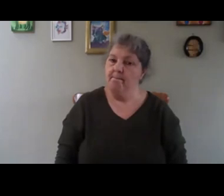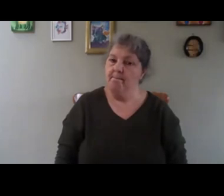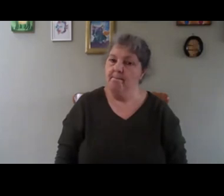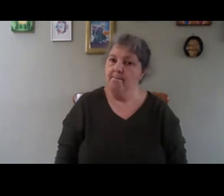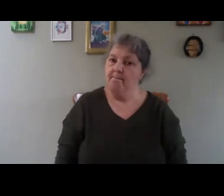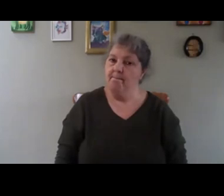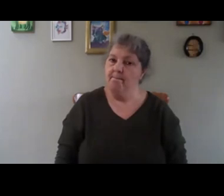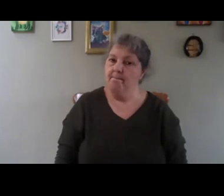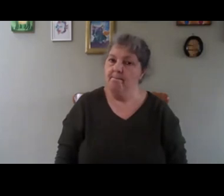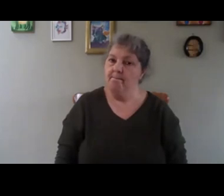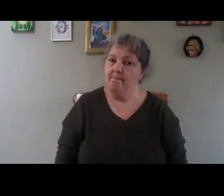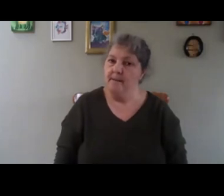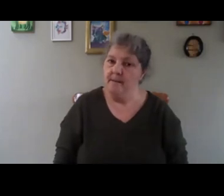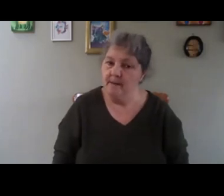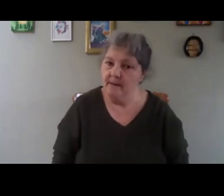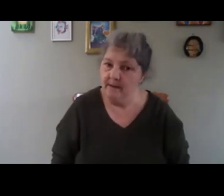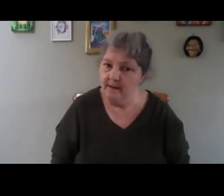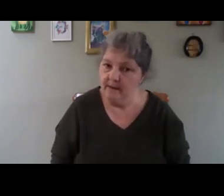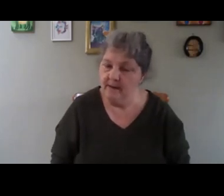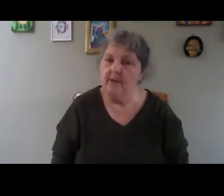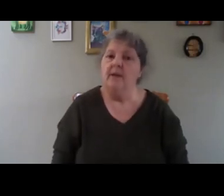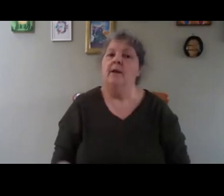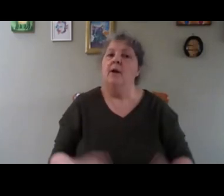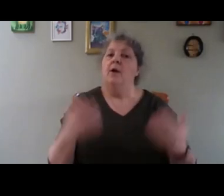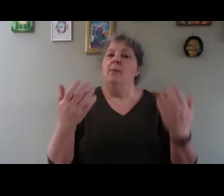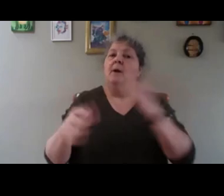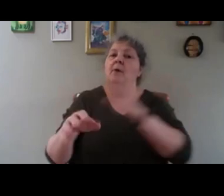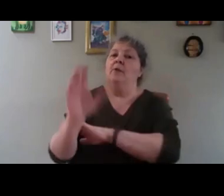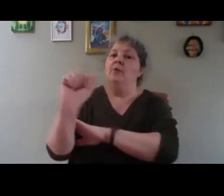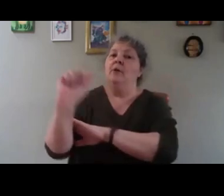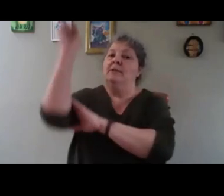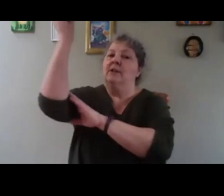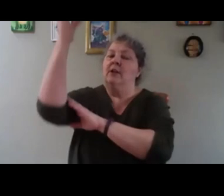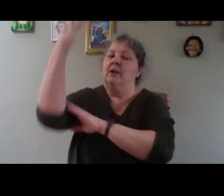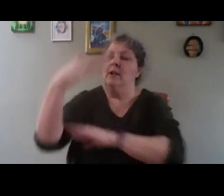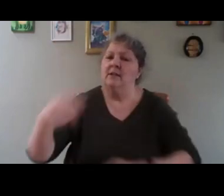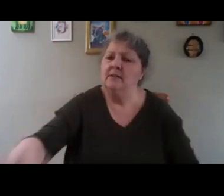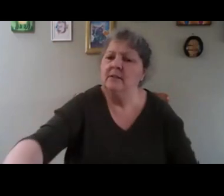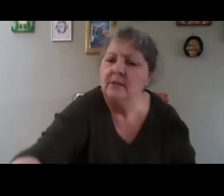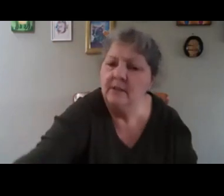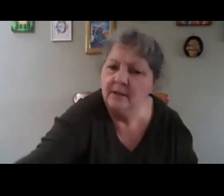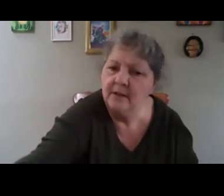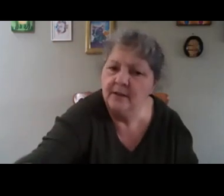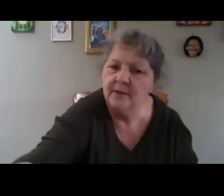south side, and the day of it is very important because it's warm